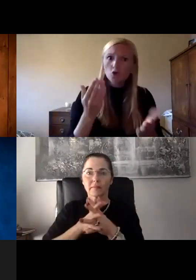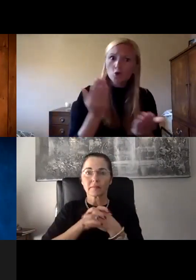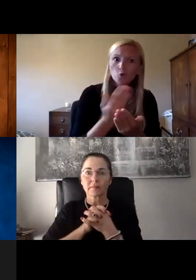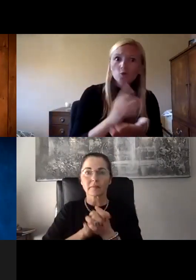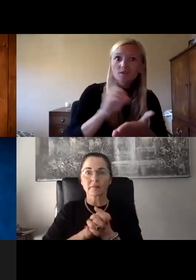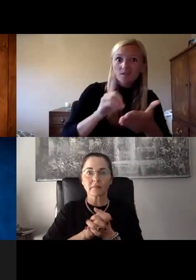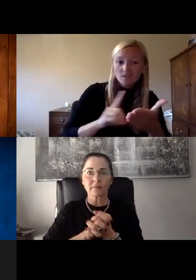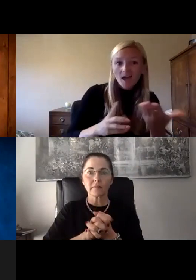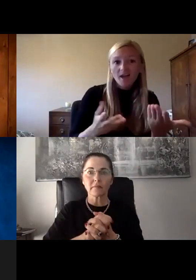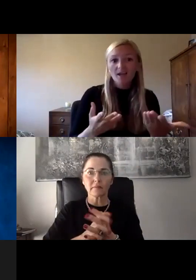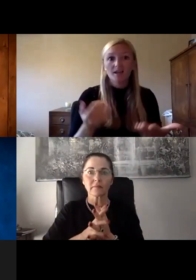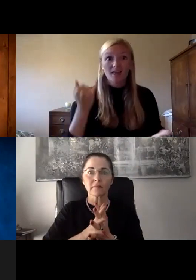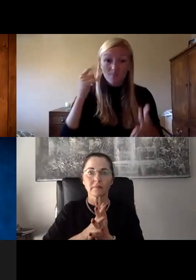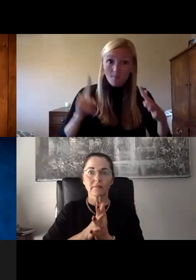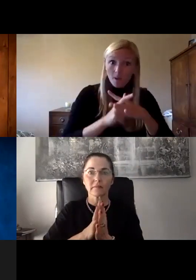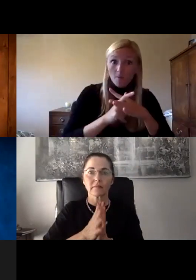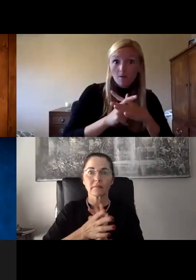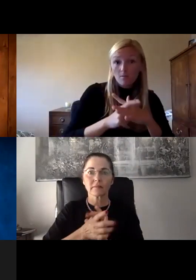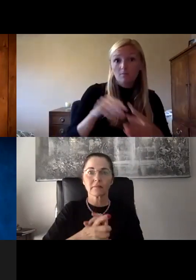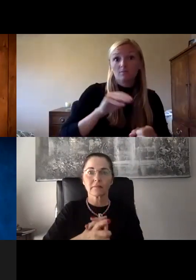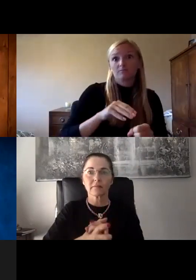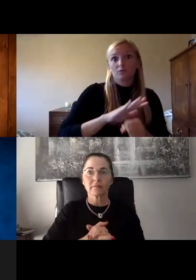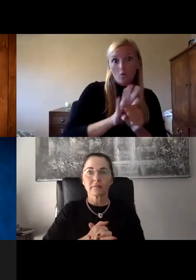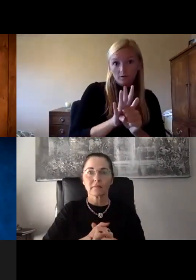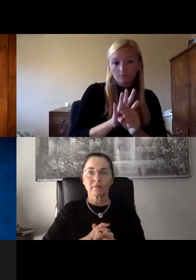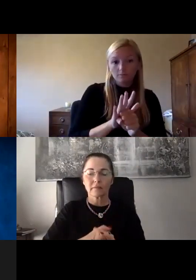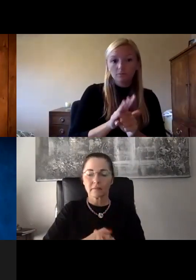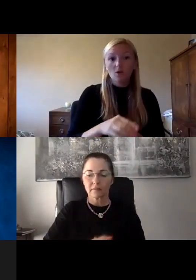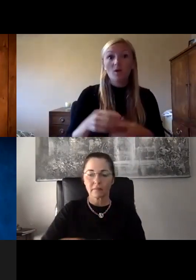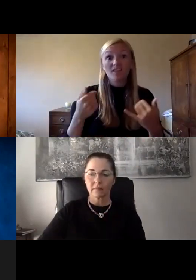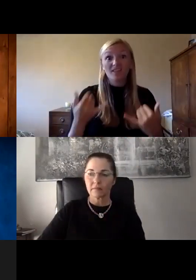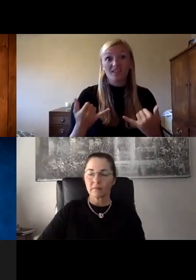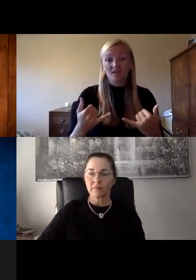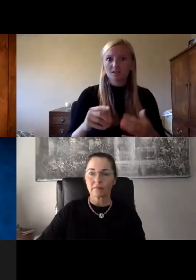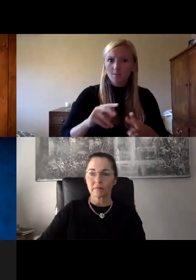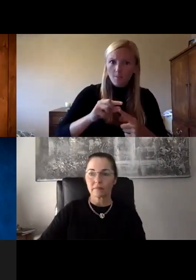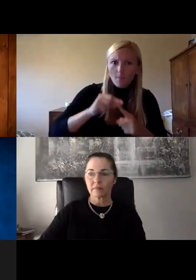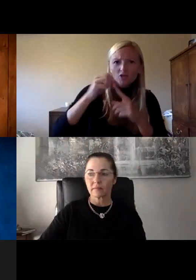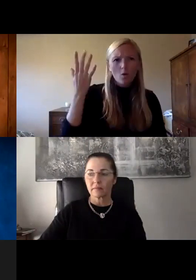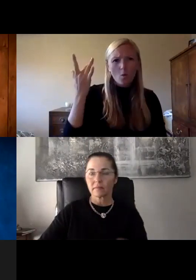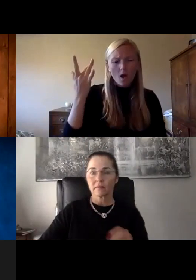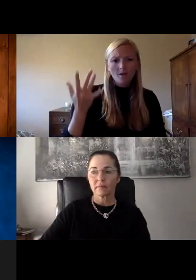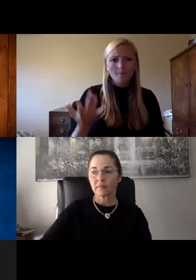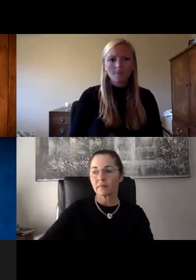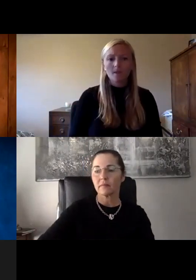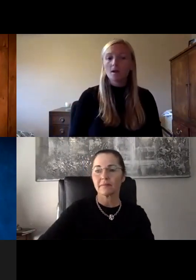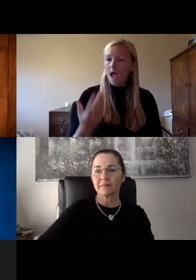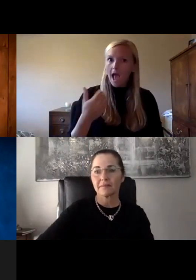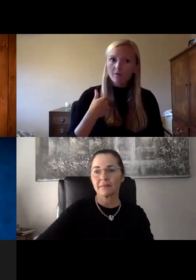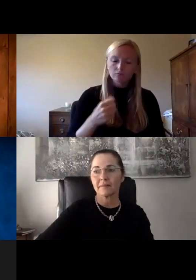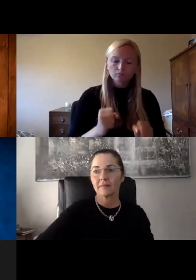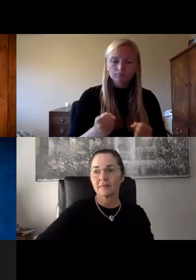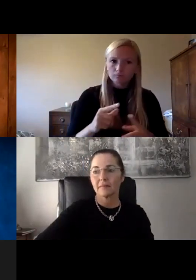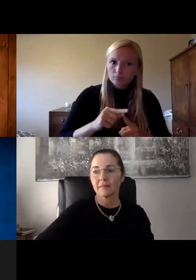since the COVID-19 pandemic and what makes this webinar series unique is not only the distinguished presenters that we've